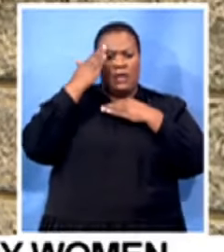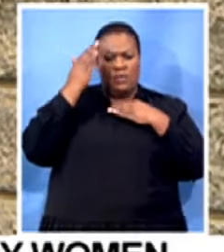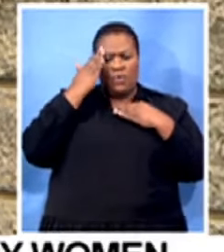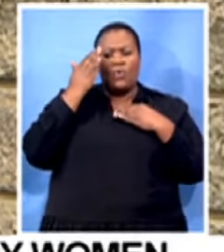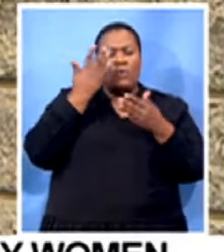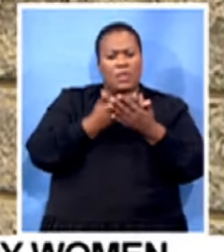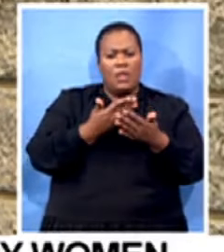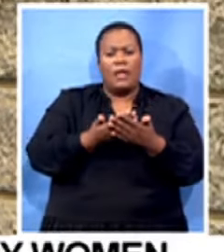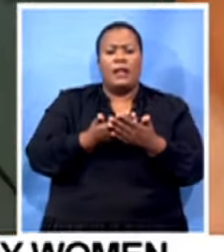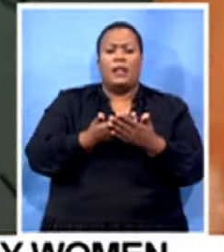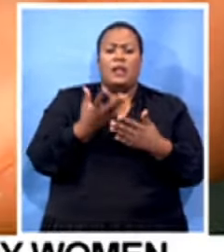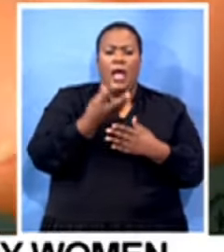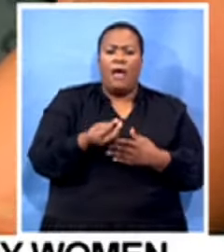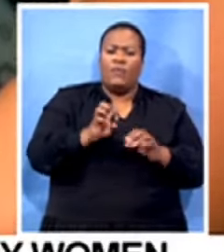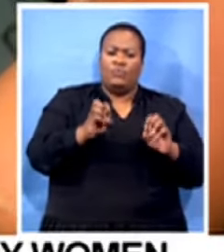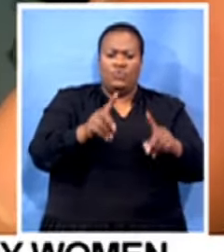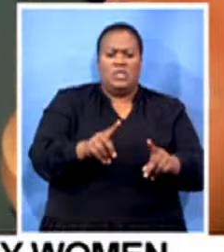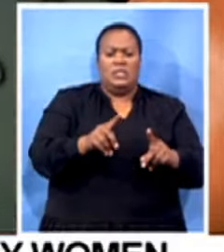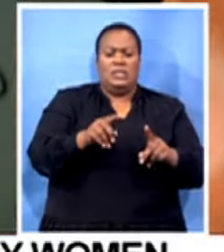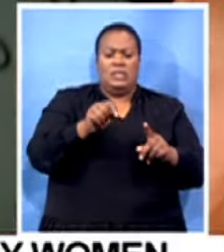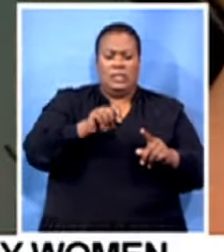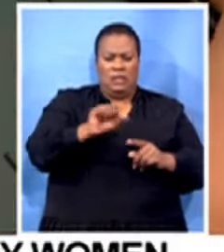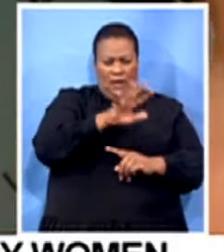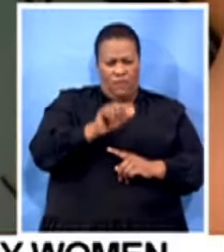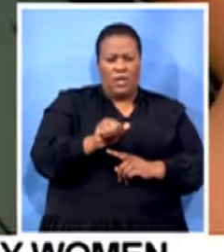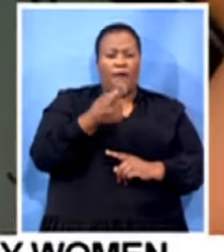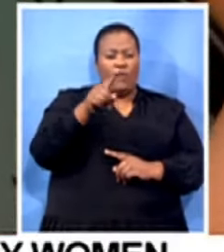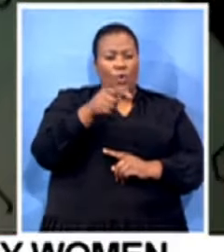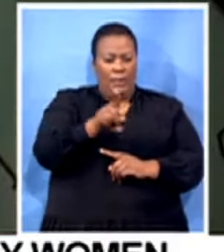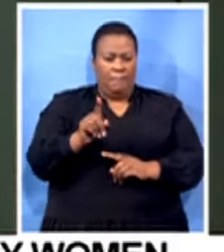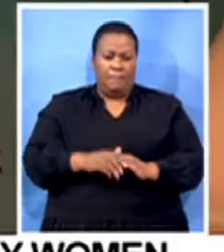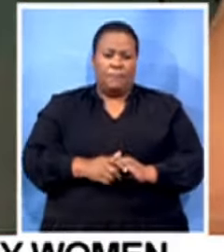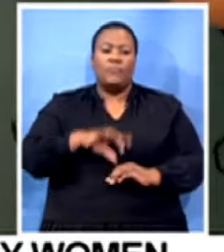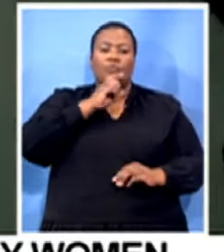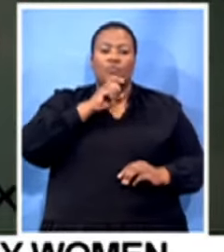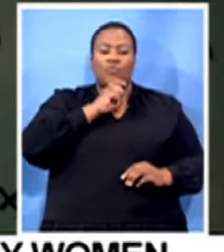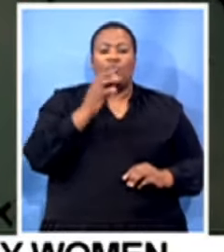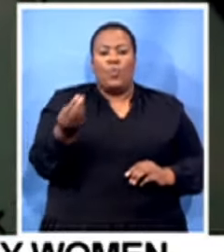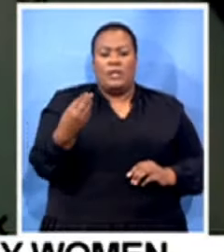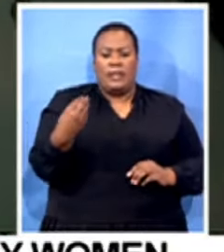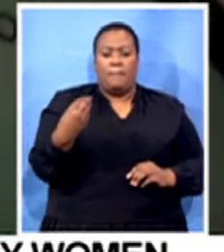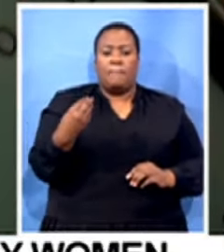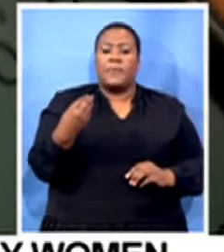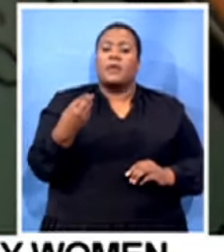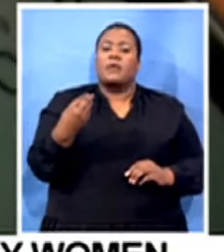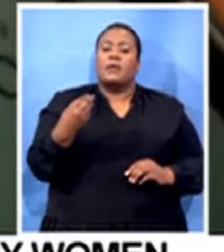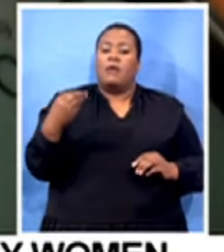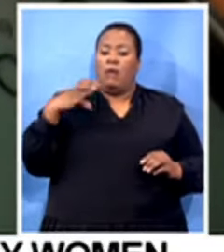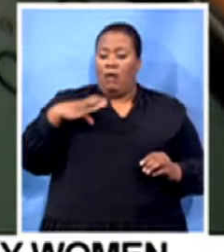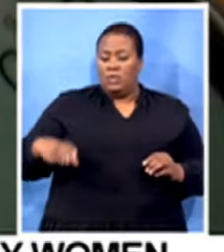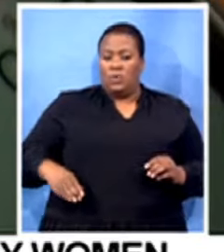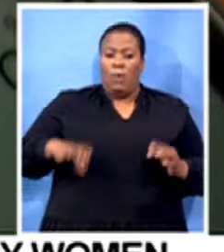country that is for them. Using WhatsApp, a customer will contact MKEFA.